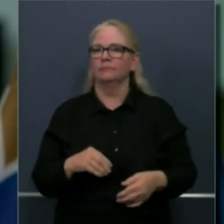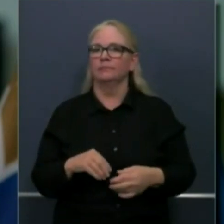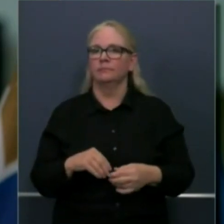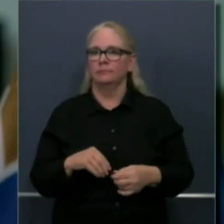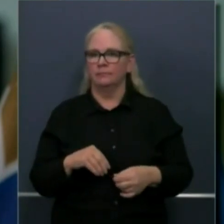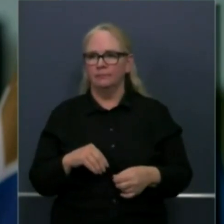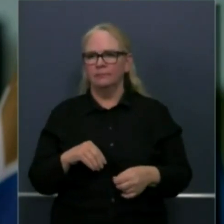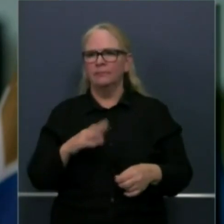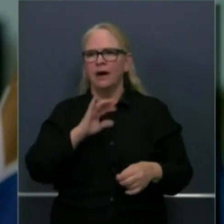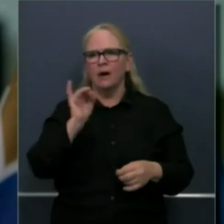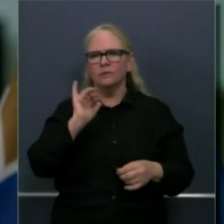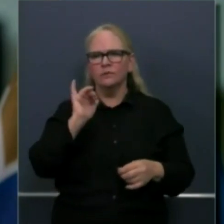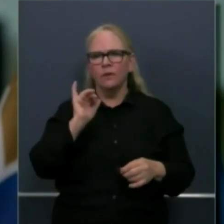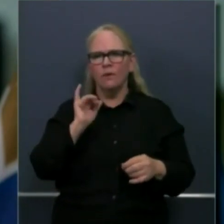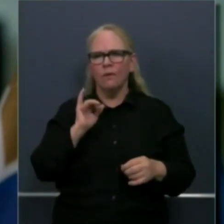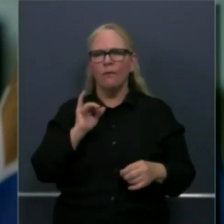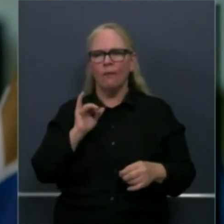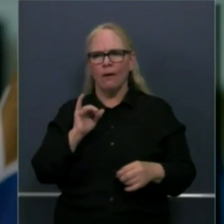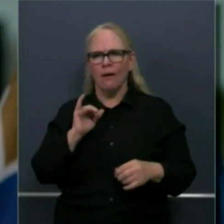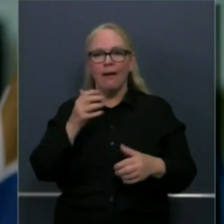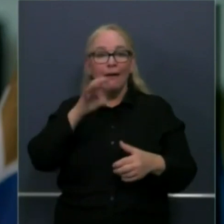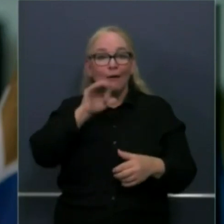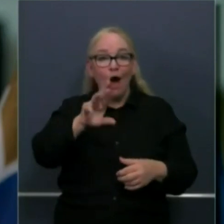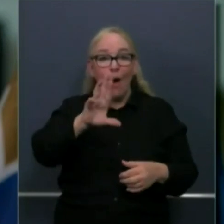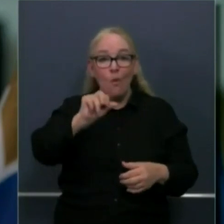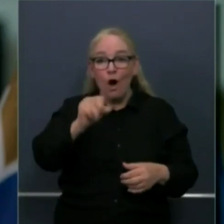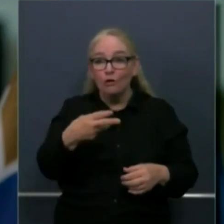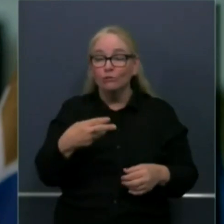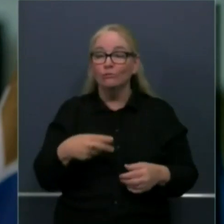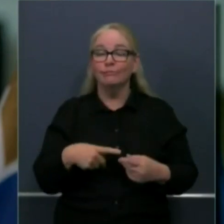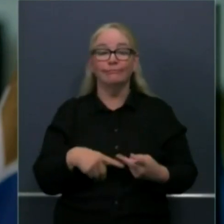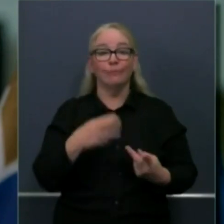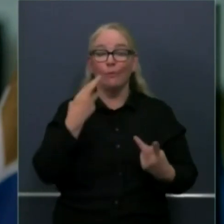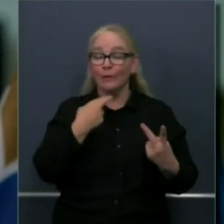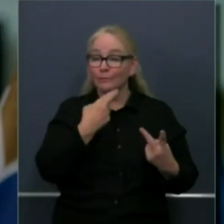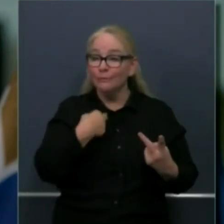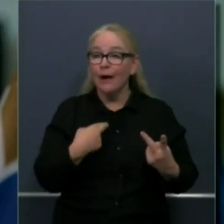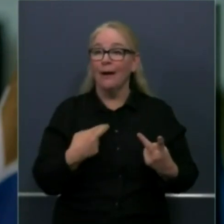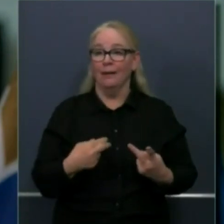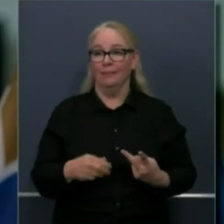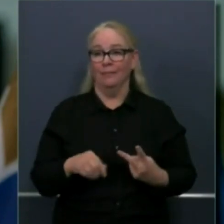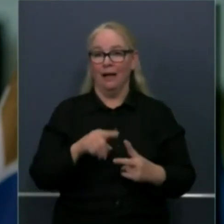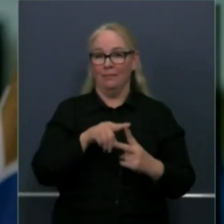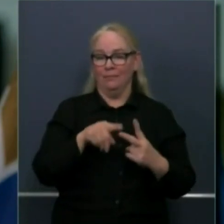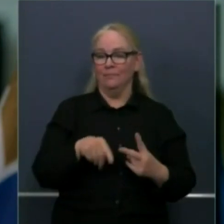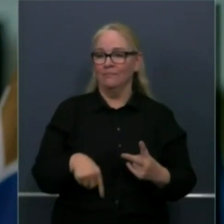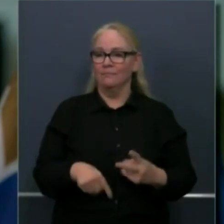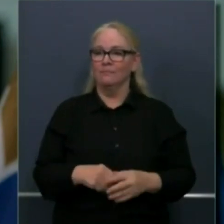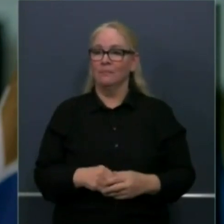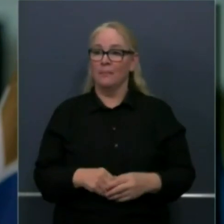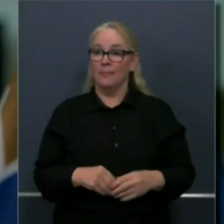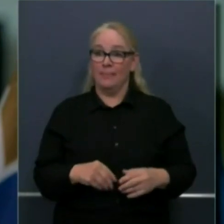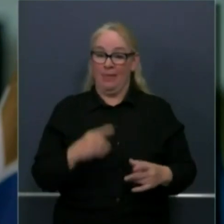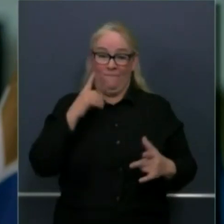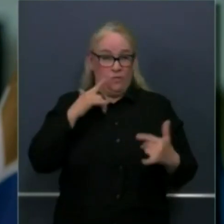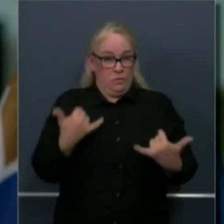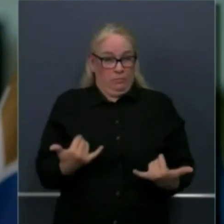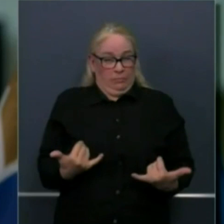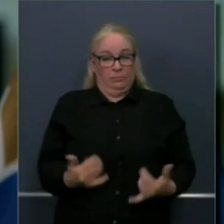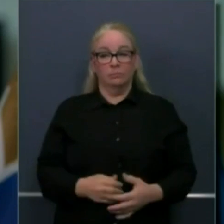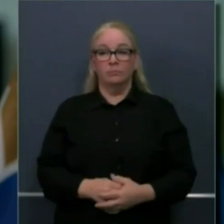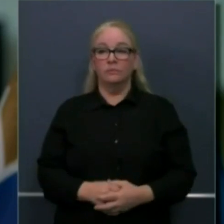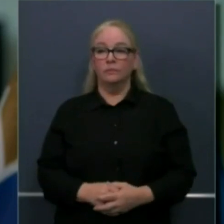restaurants and for today can announce that based upon consultation technical